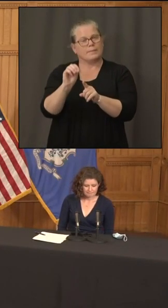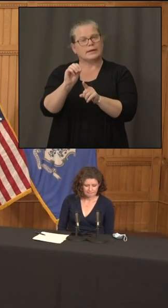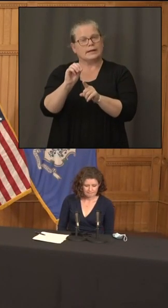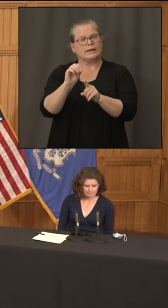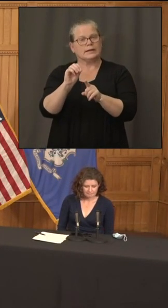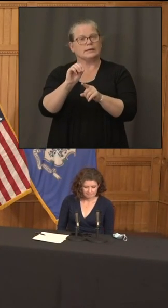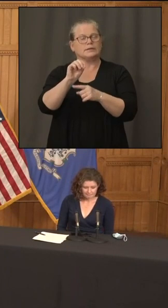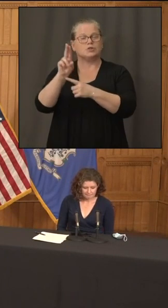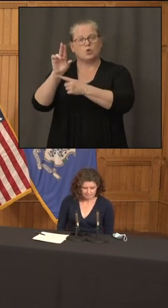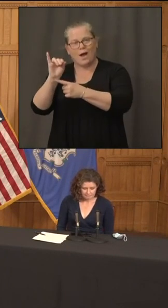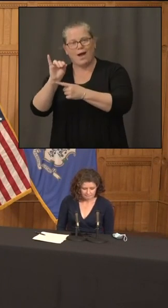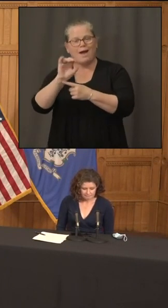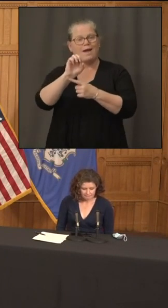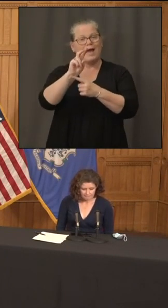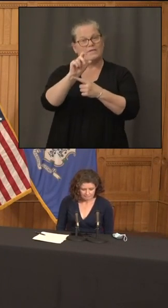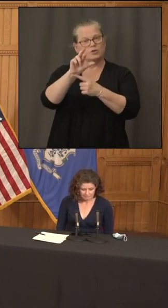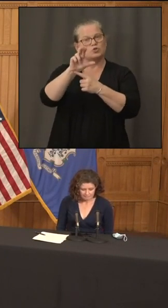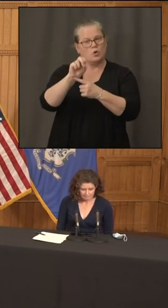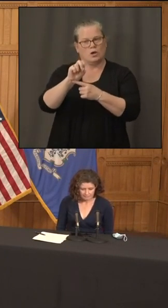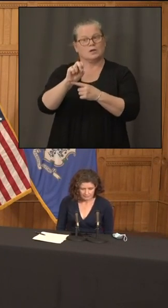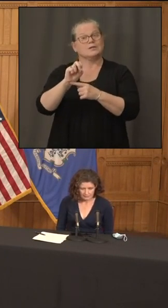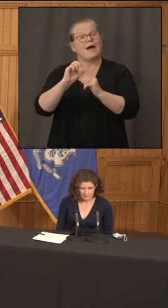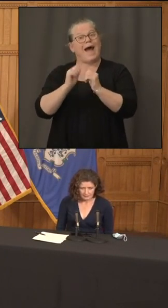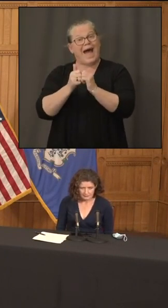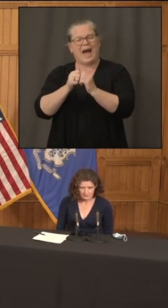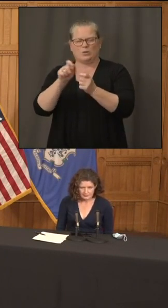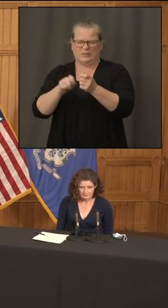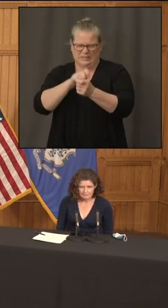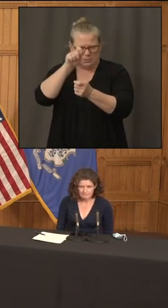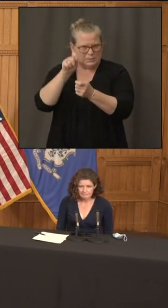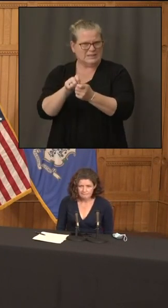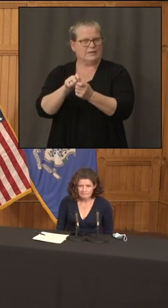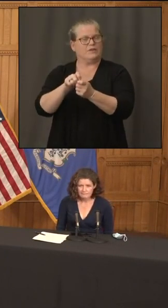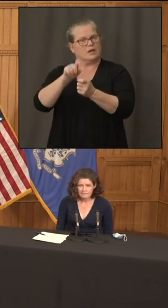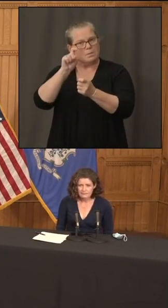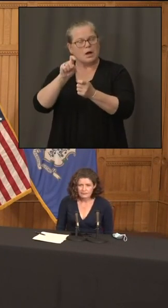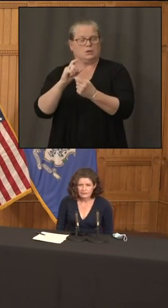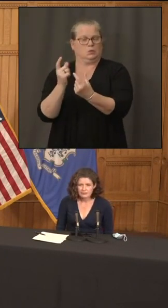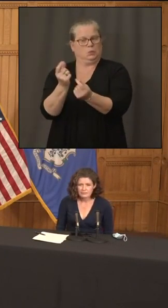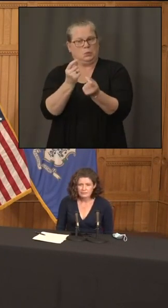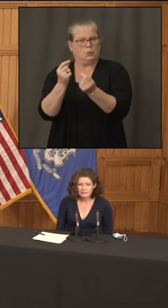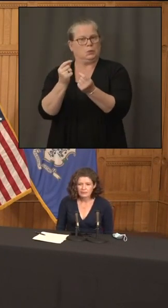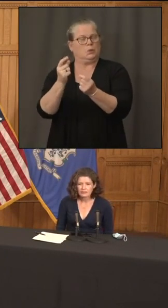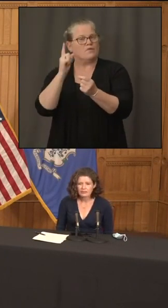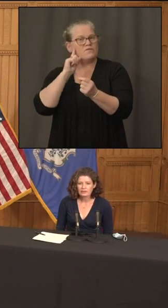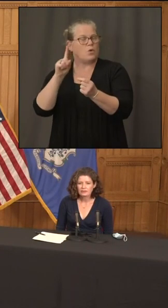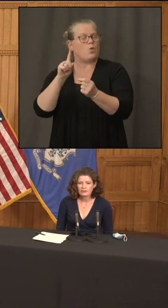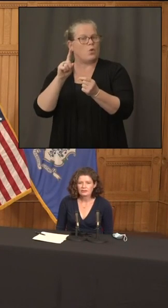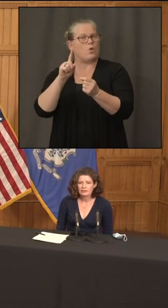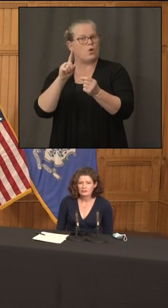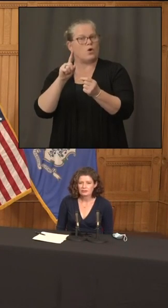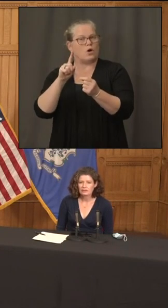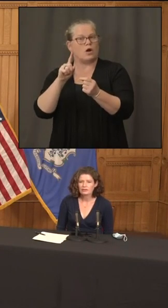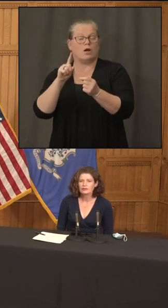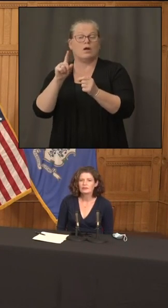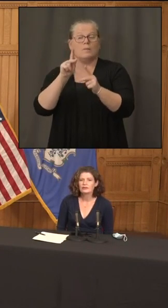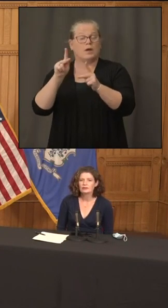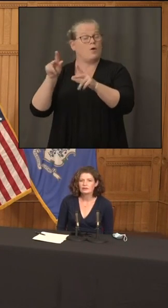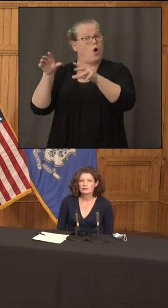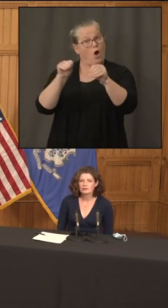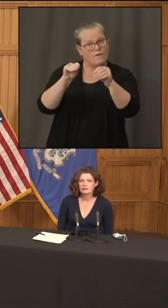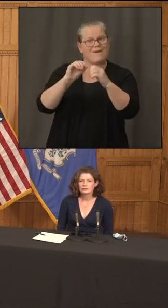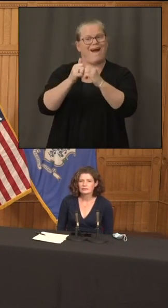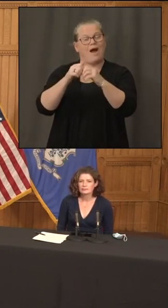offline are you satisfied with every source's response and their decisions of what should be a